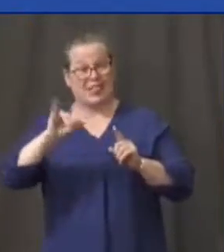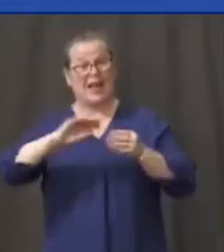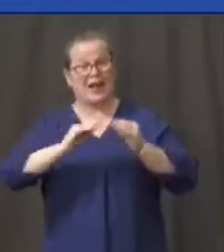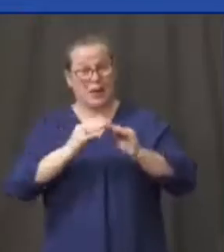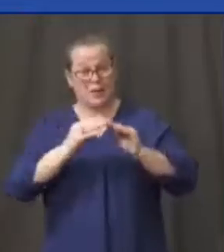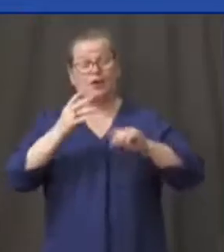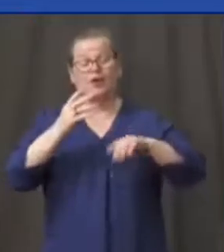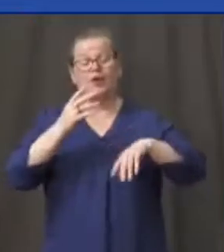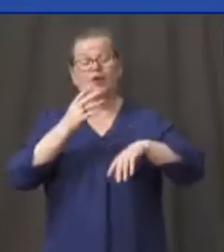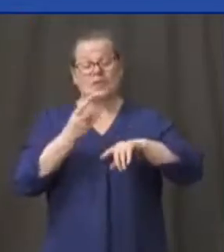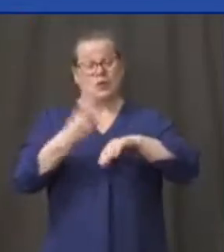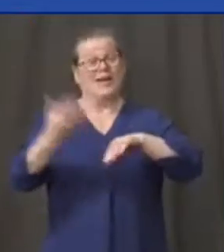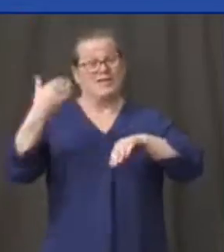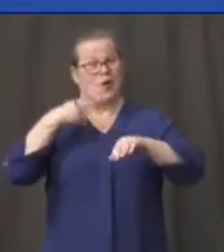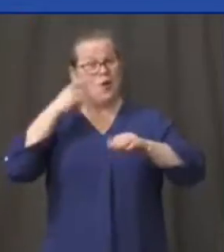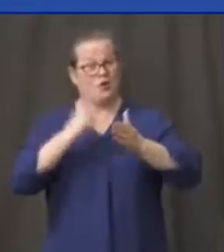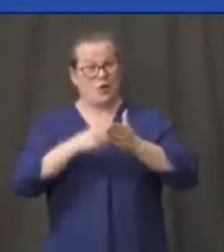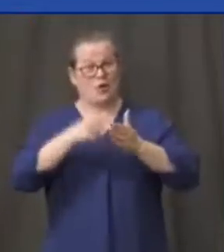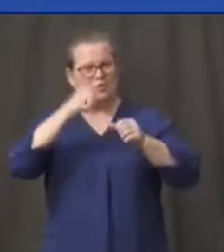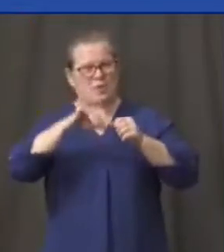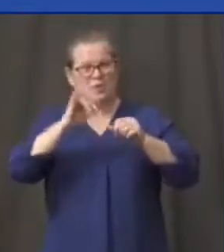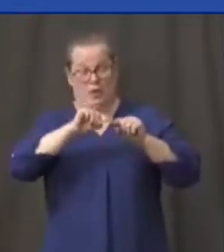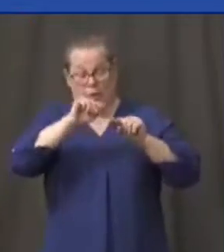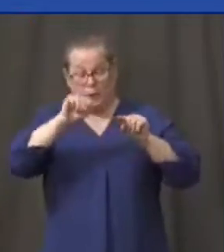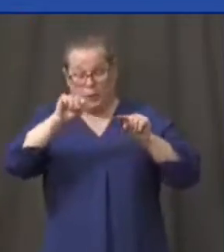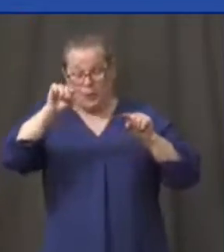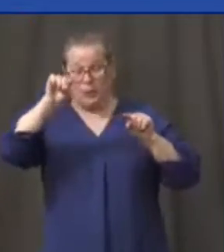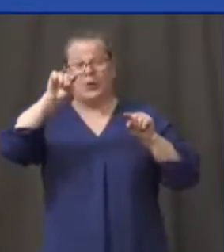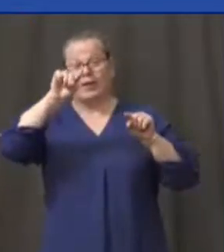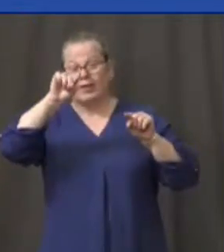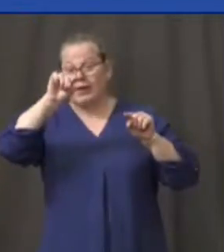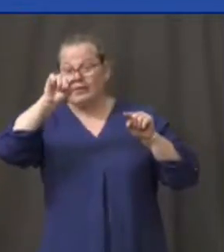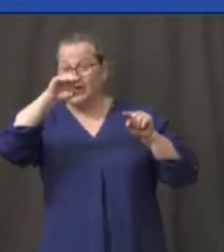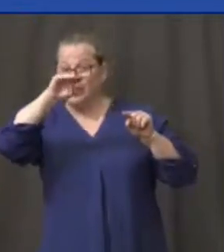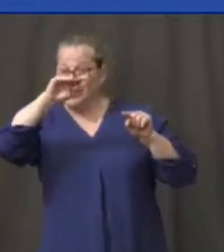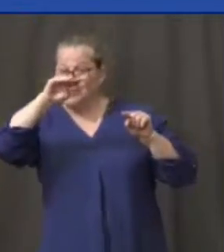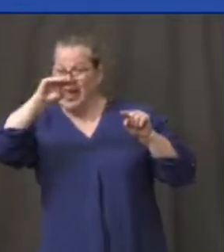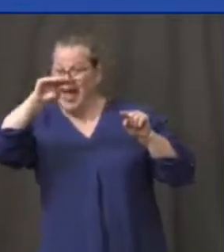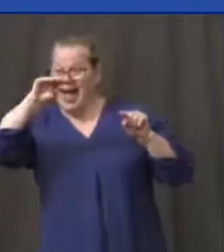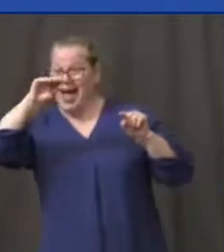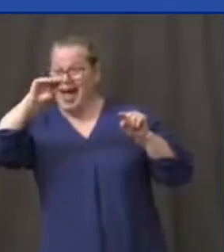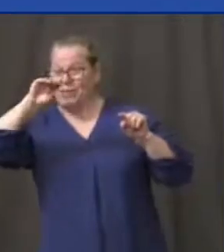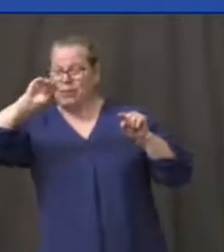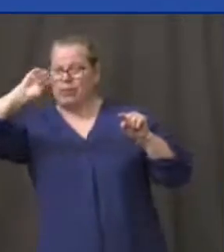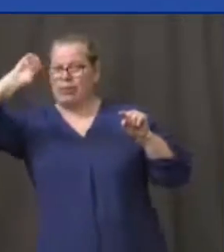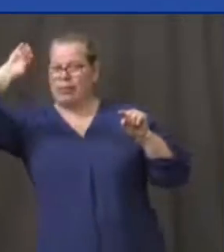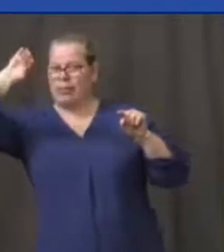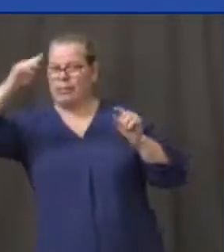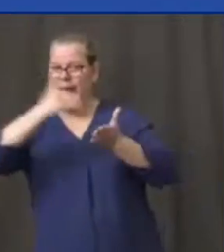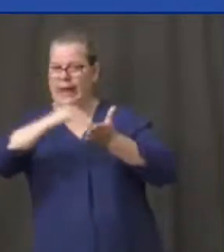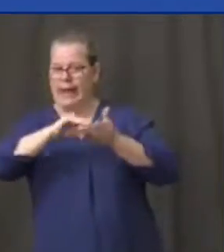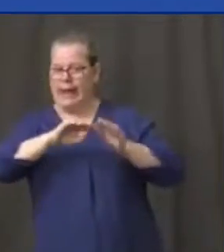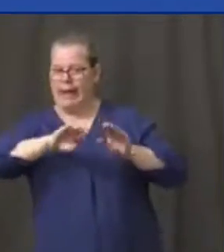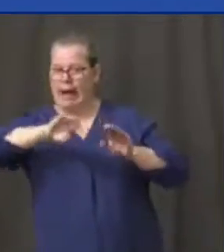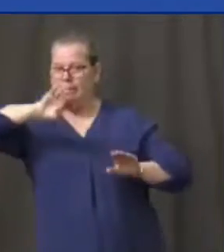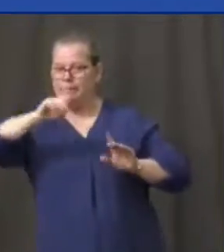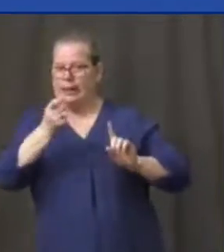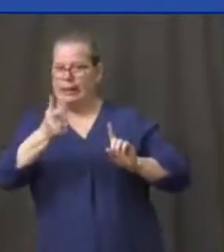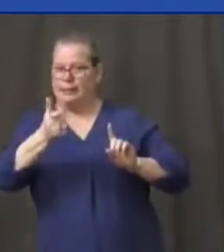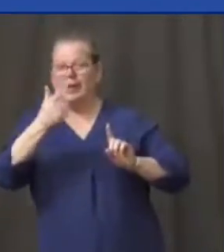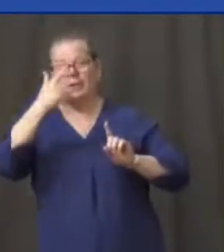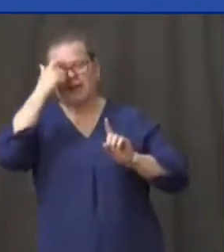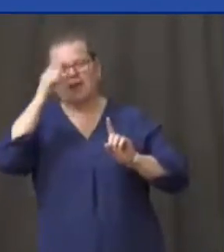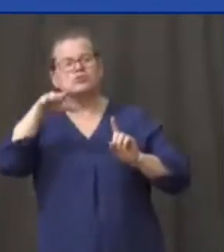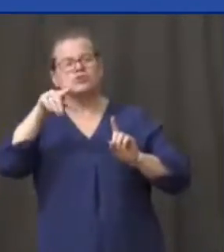And I'm afraid that's because of a spike in Bridgeport that we talked about recently. New Haven has gone down a little bit. And